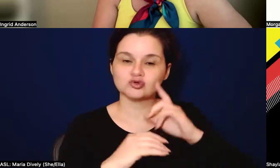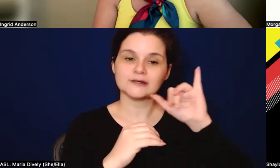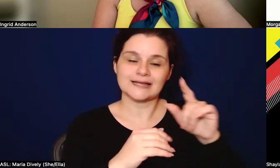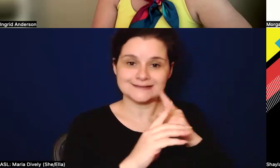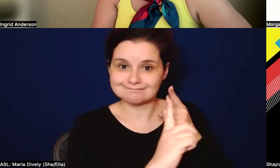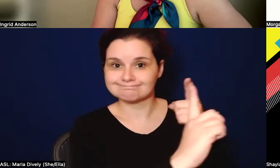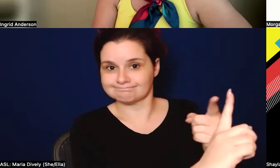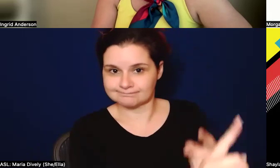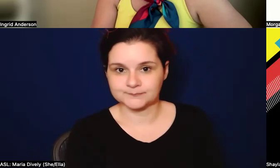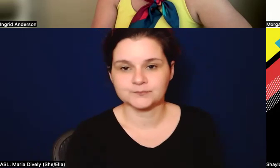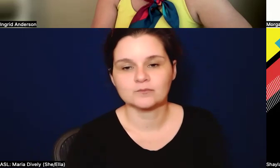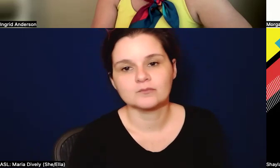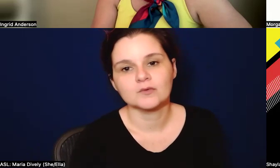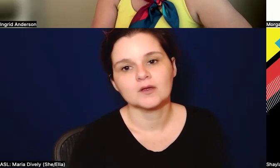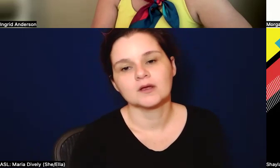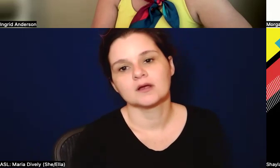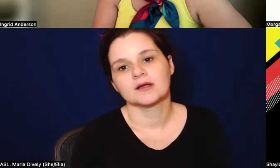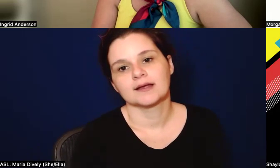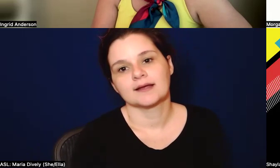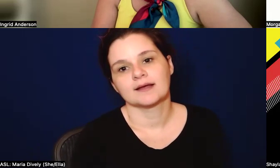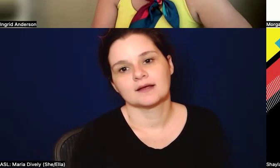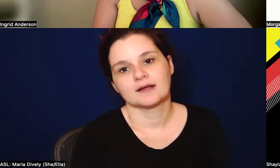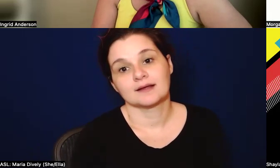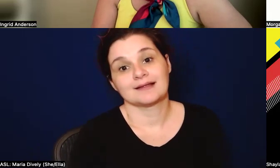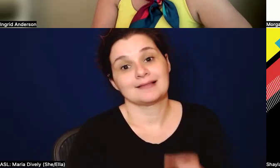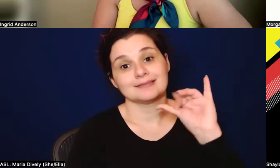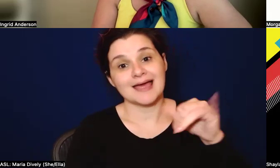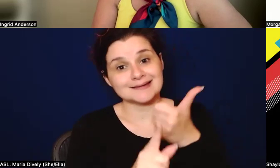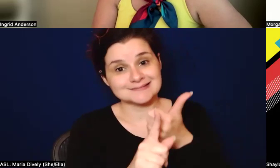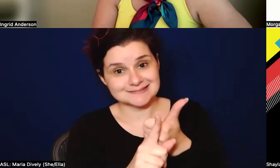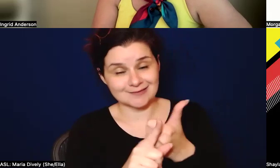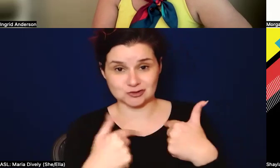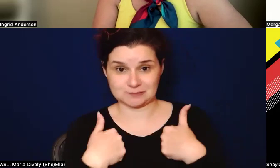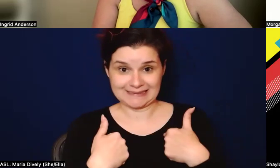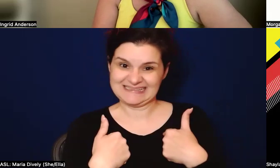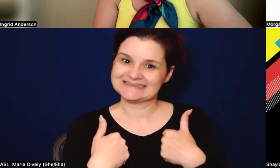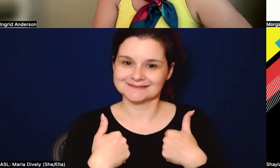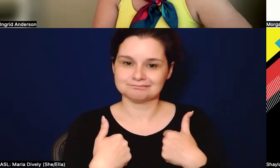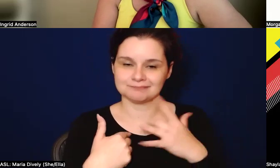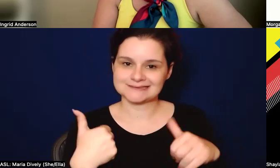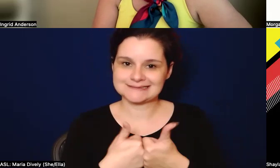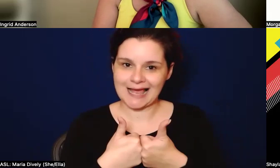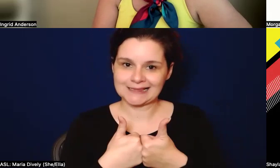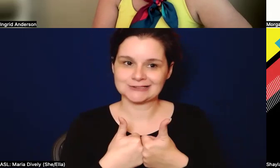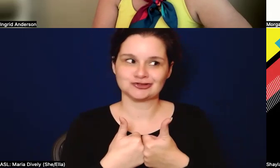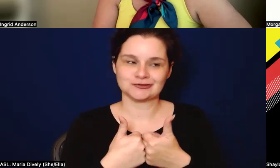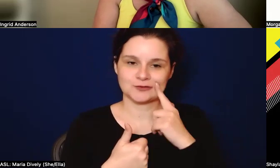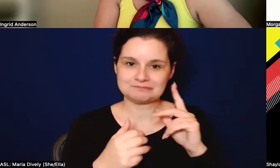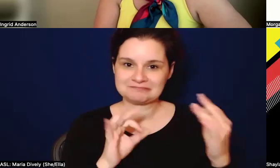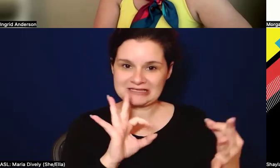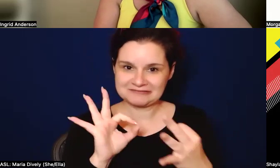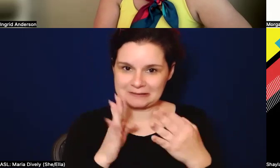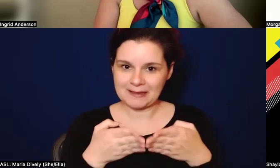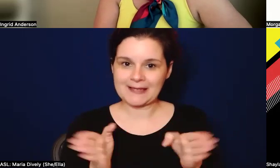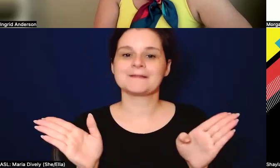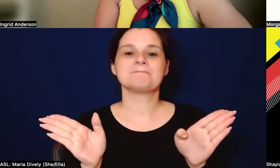trajectory. Um, and that to me is also, a challenge, right? To be open to feedback, to be